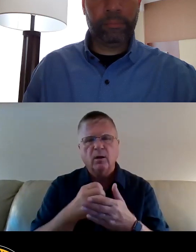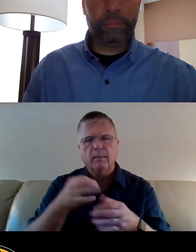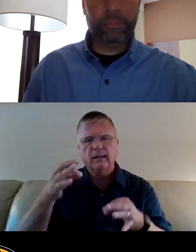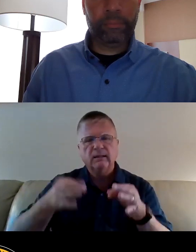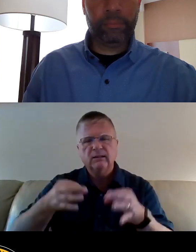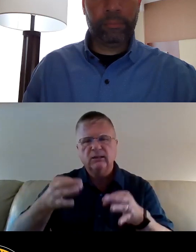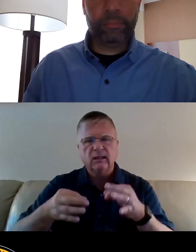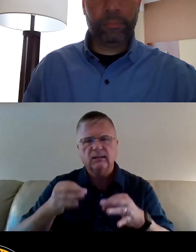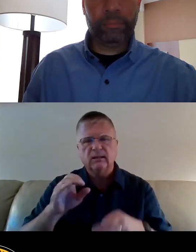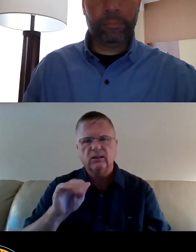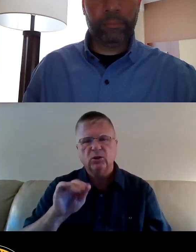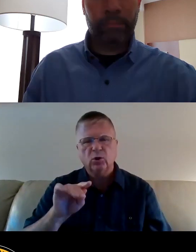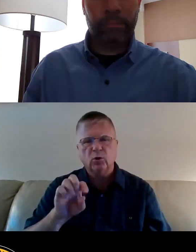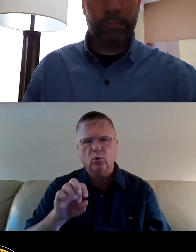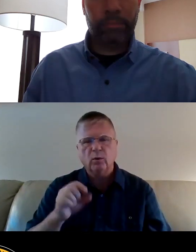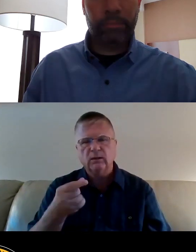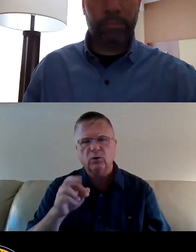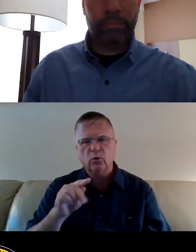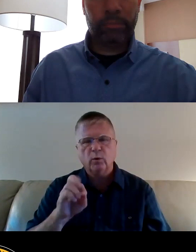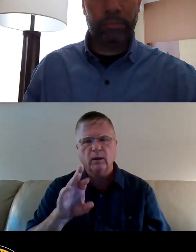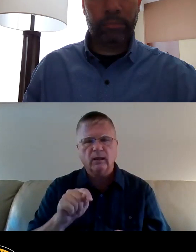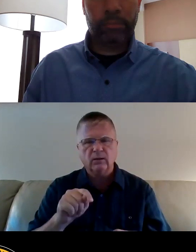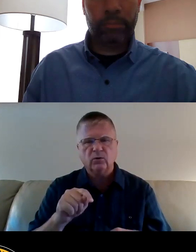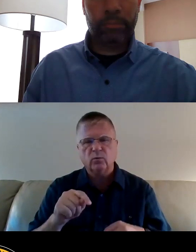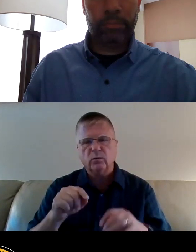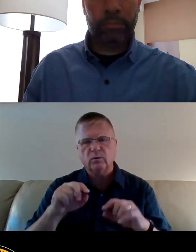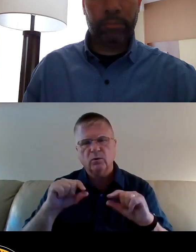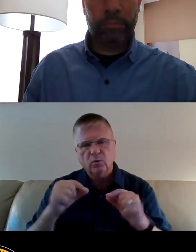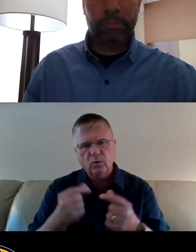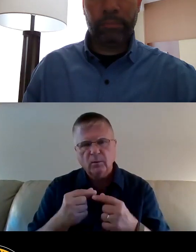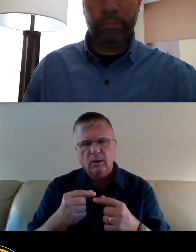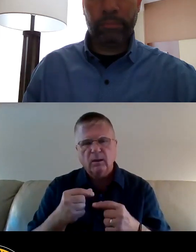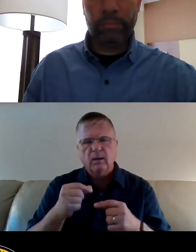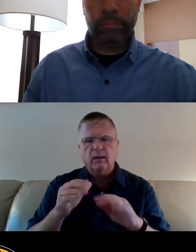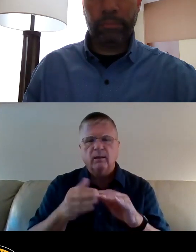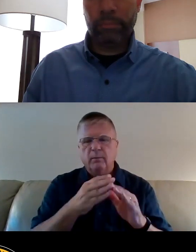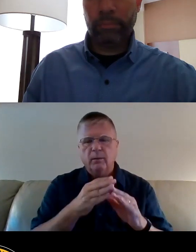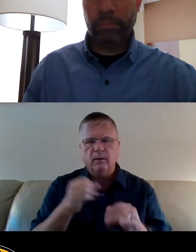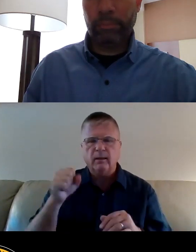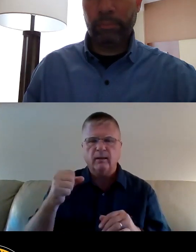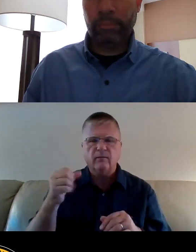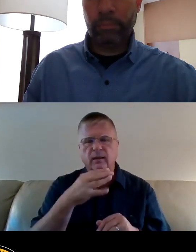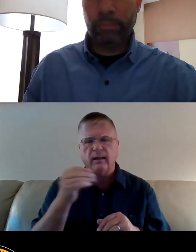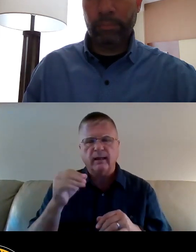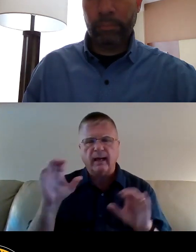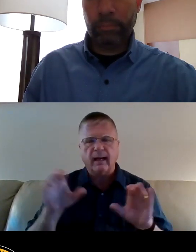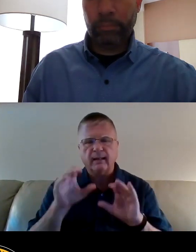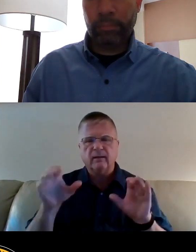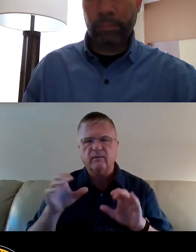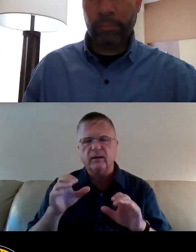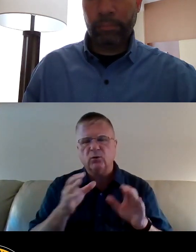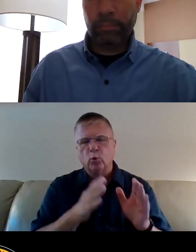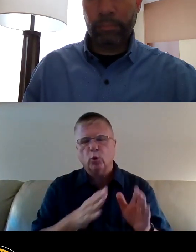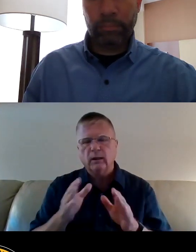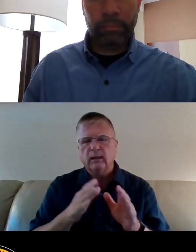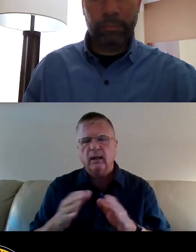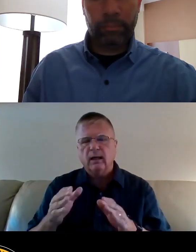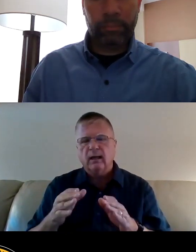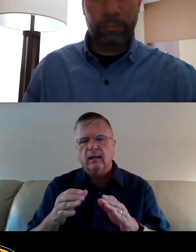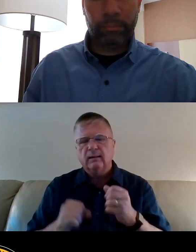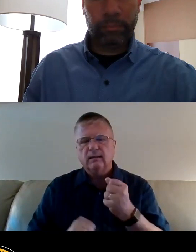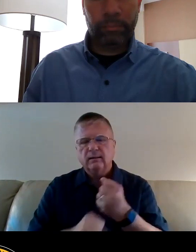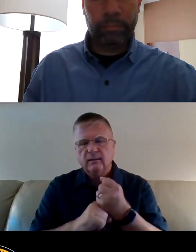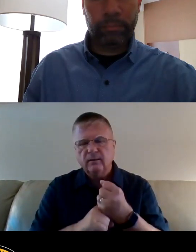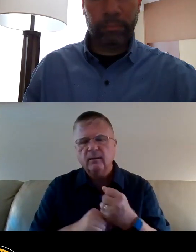It's a grassroots coalition of community leaders, activists, organizers, and advocates committed to creating an economic